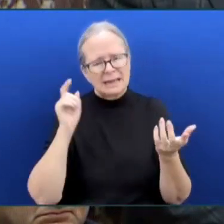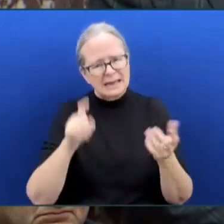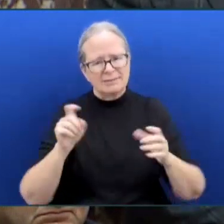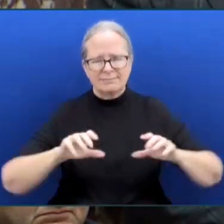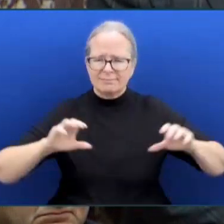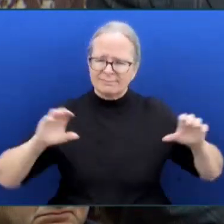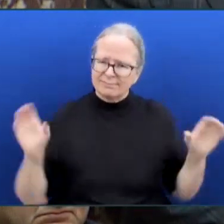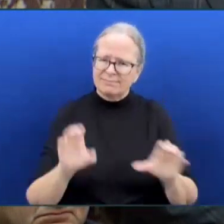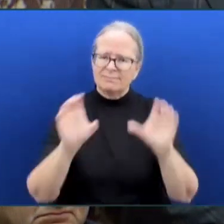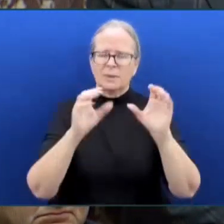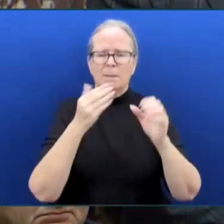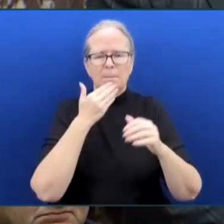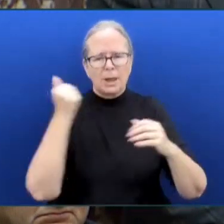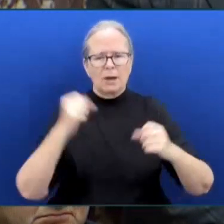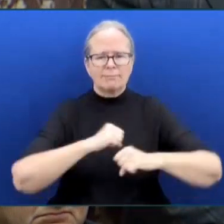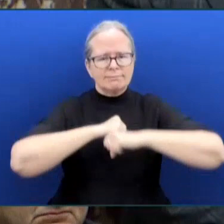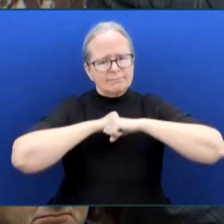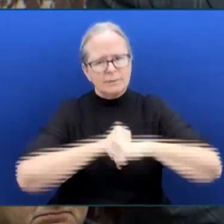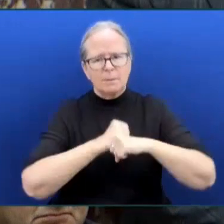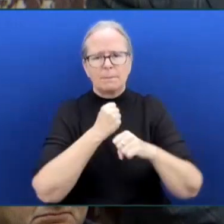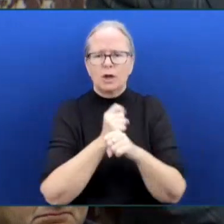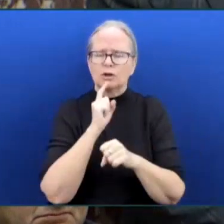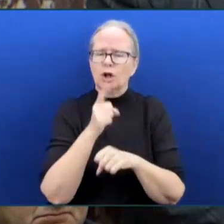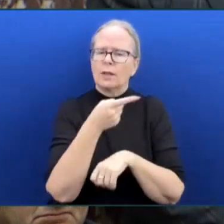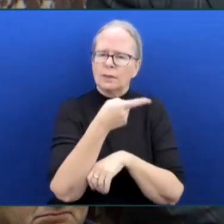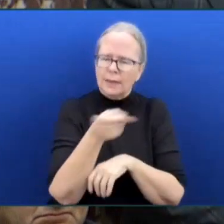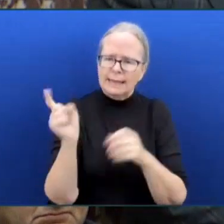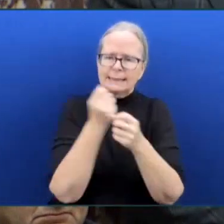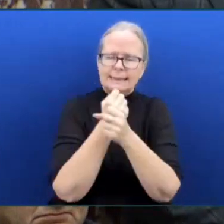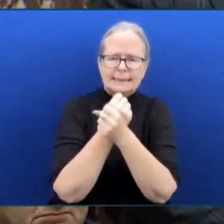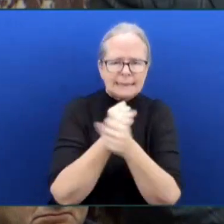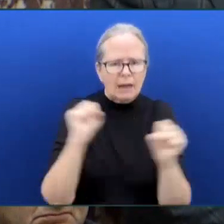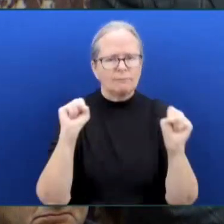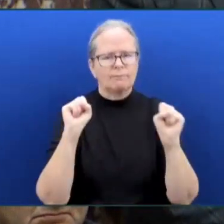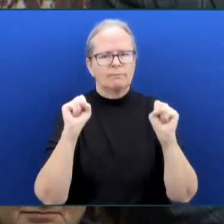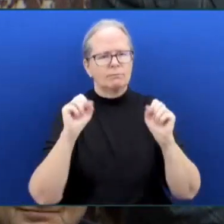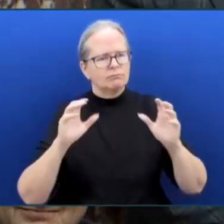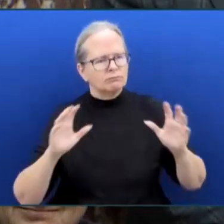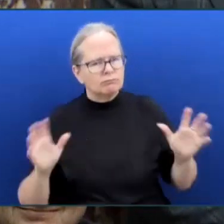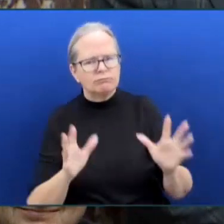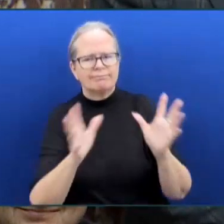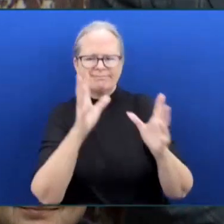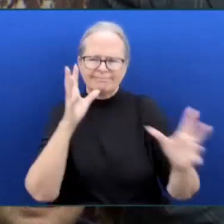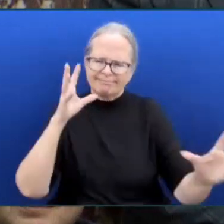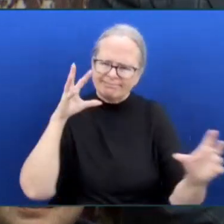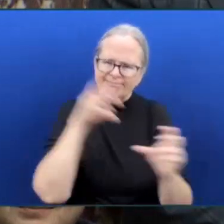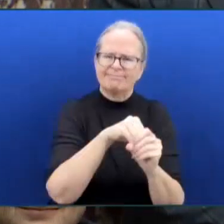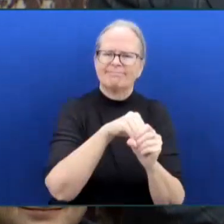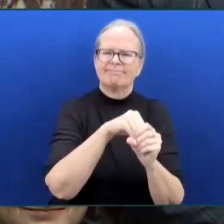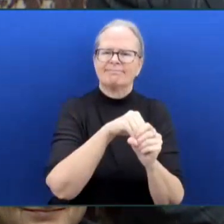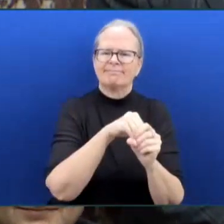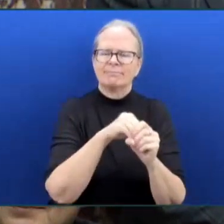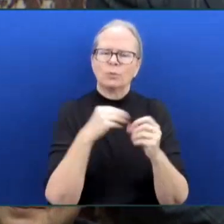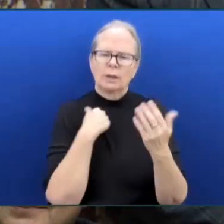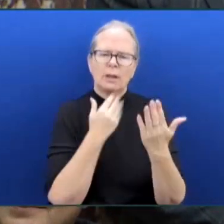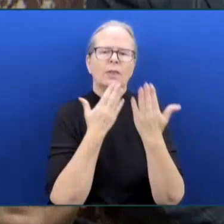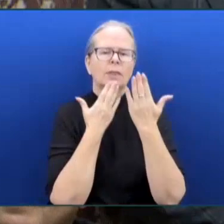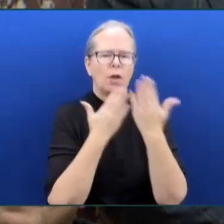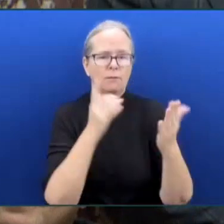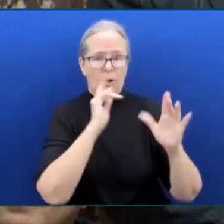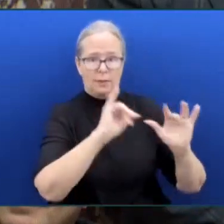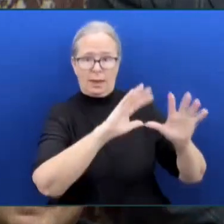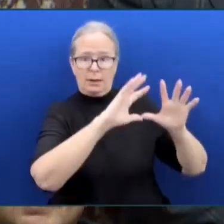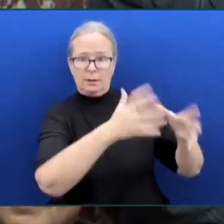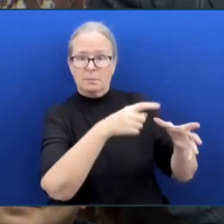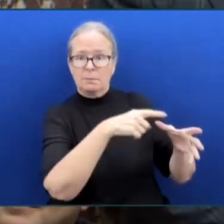are safe, welcoming and inclusive. I would like to thank the Alliance of BC students for their continued advocacy